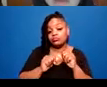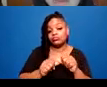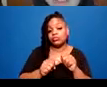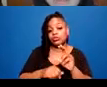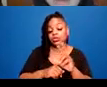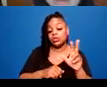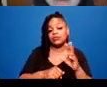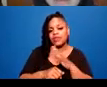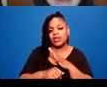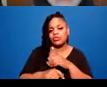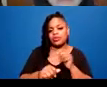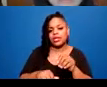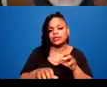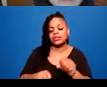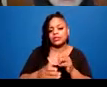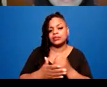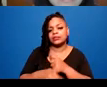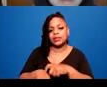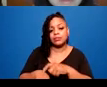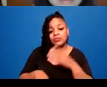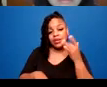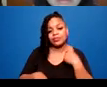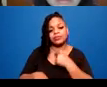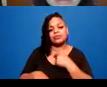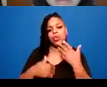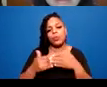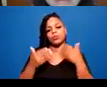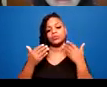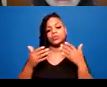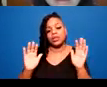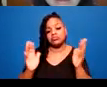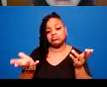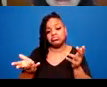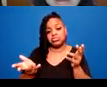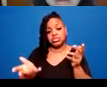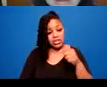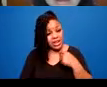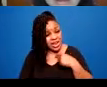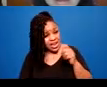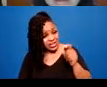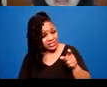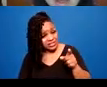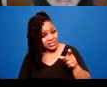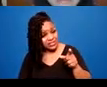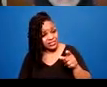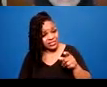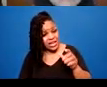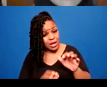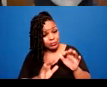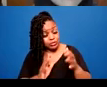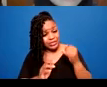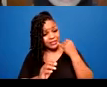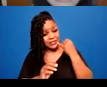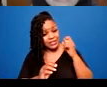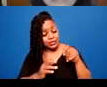Can we check with the closed captioner if they need a break? That's a great idea. I can't